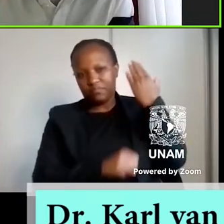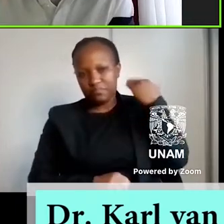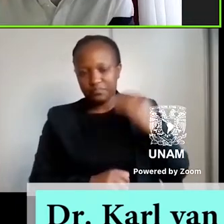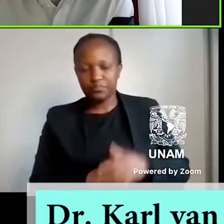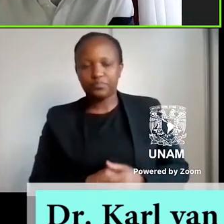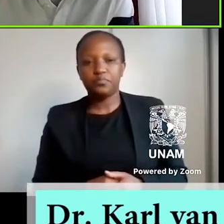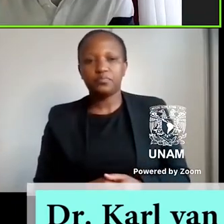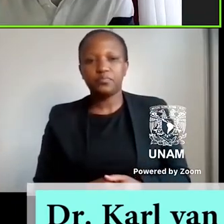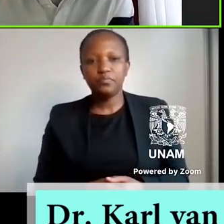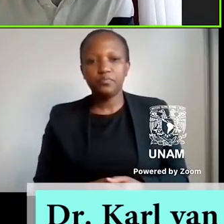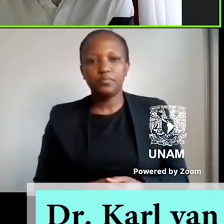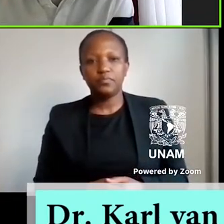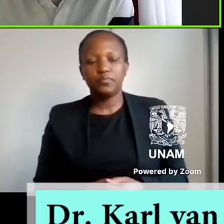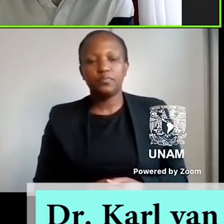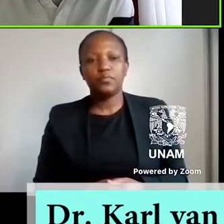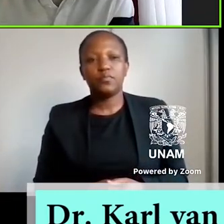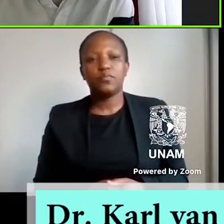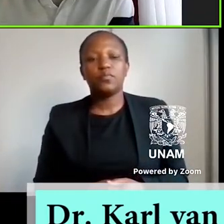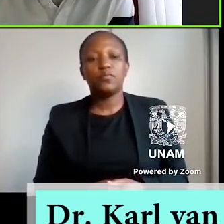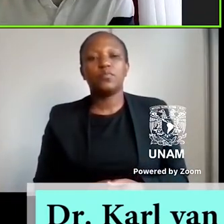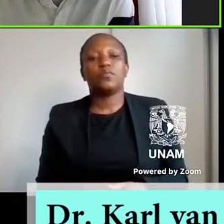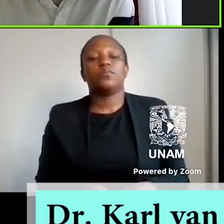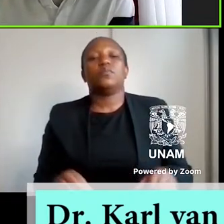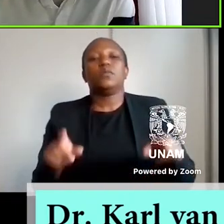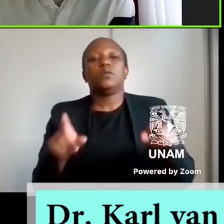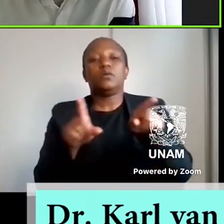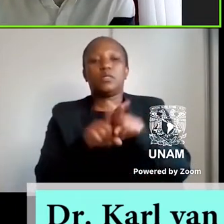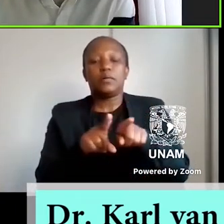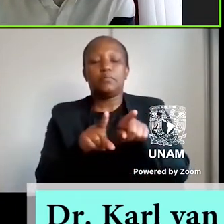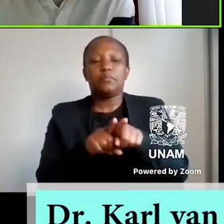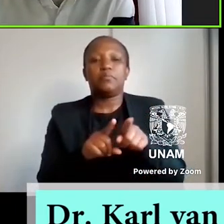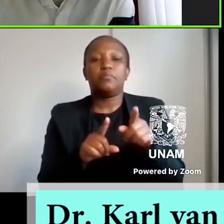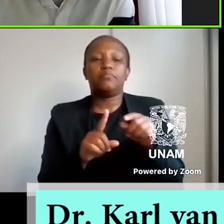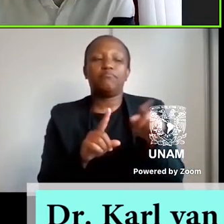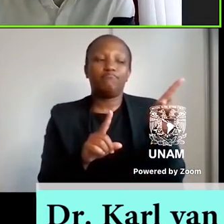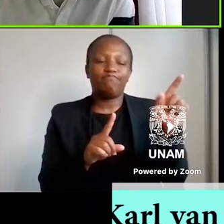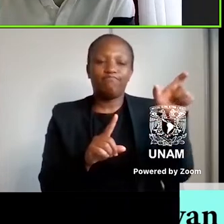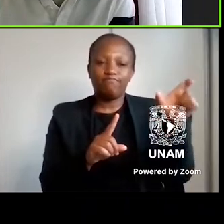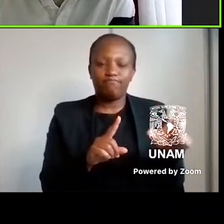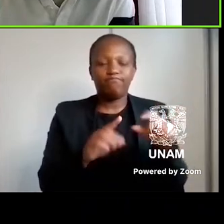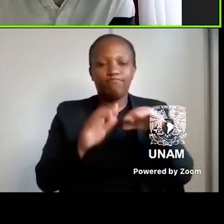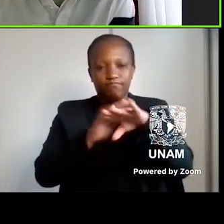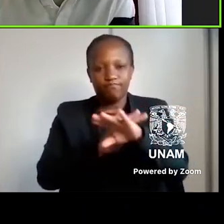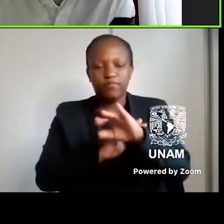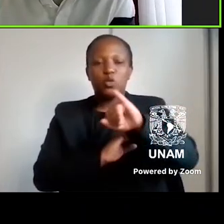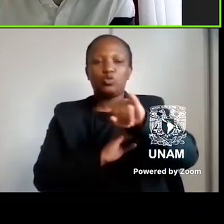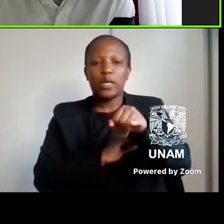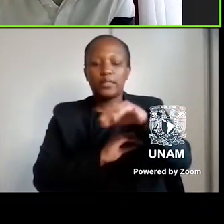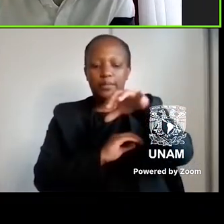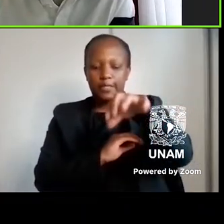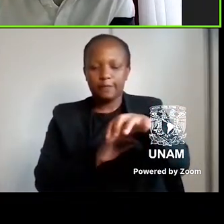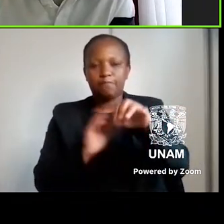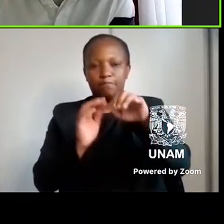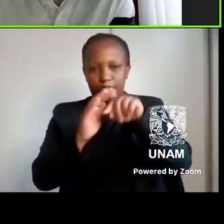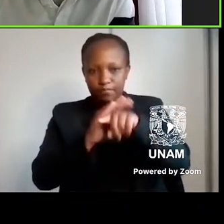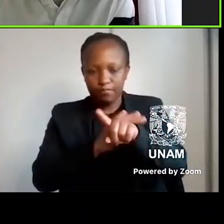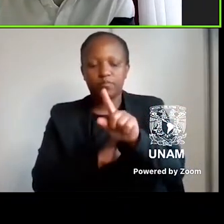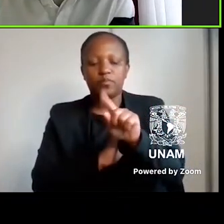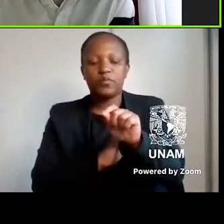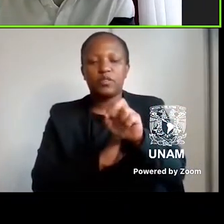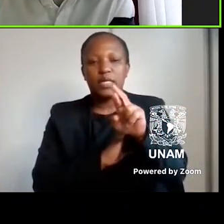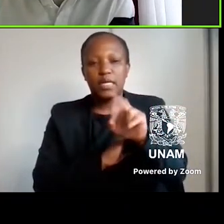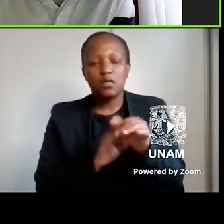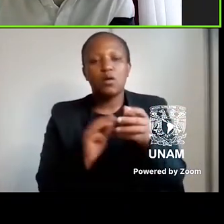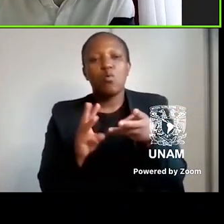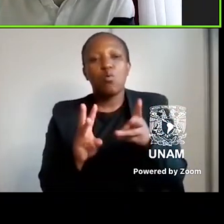that, say, Ivan Blatislavik, in Portrait with Keys, walks through Johannesburg, thereby reading Johannesburg, Terry Kurgan adopts a manner of